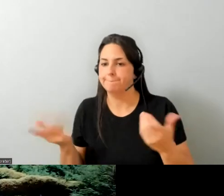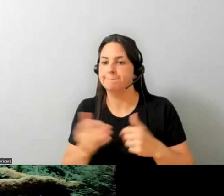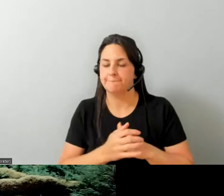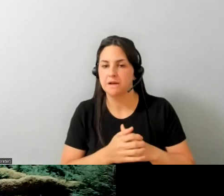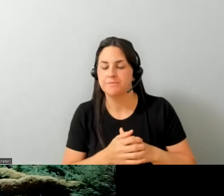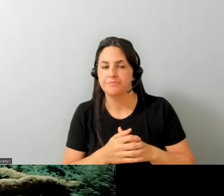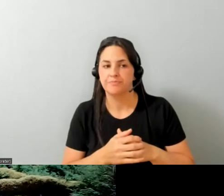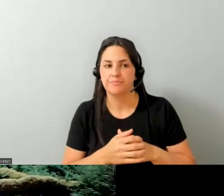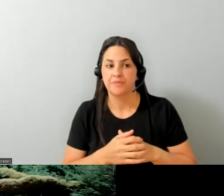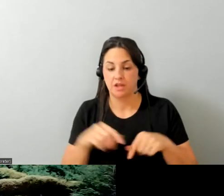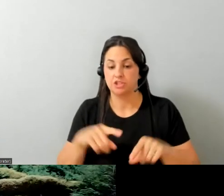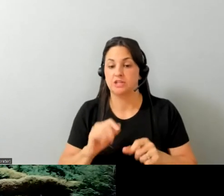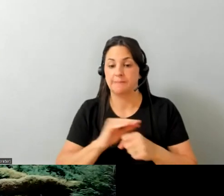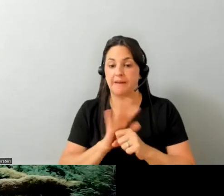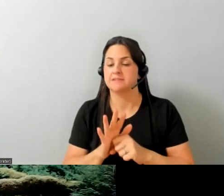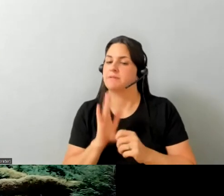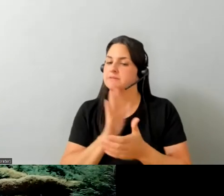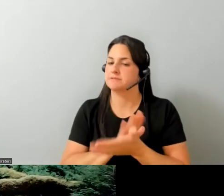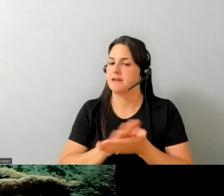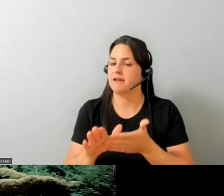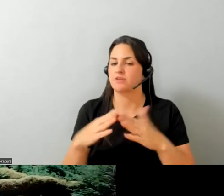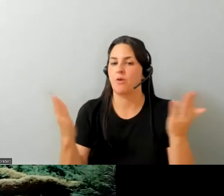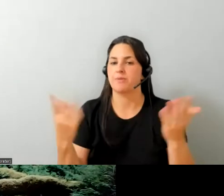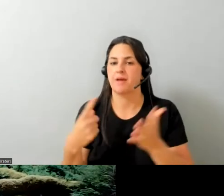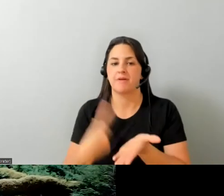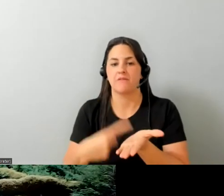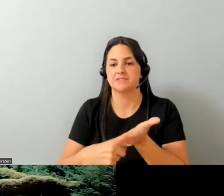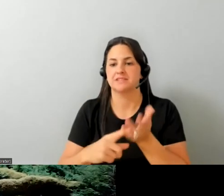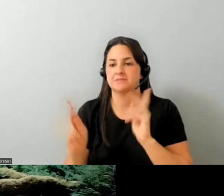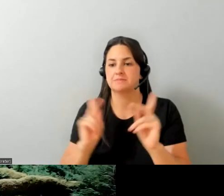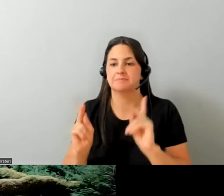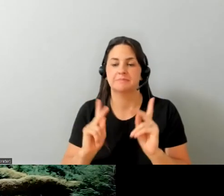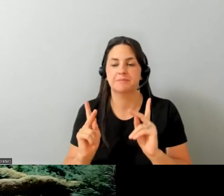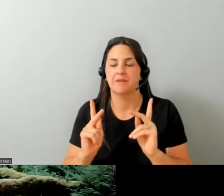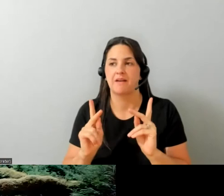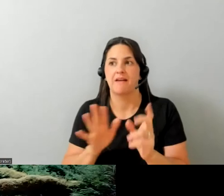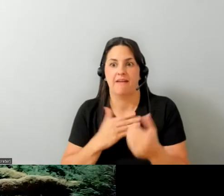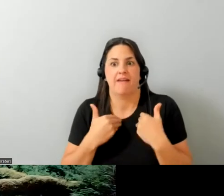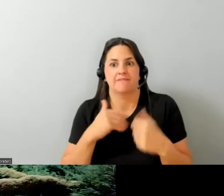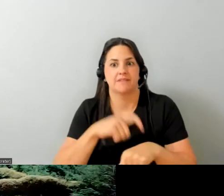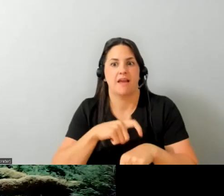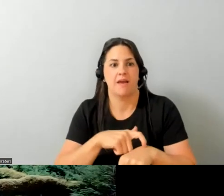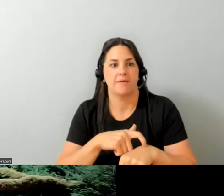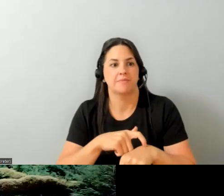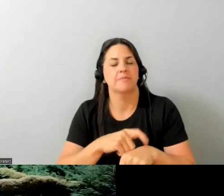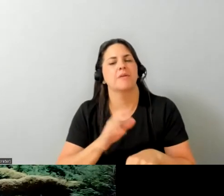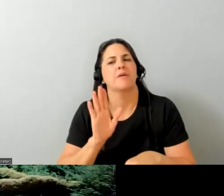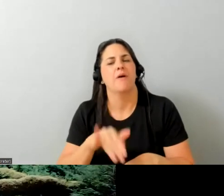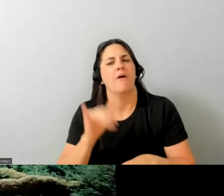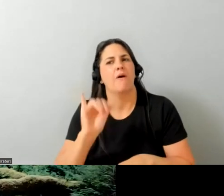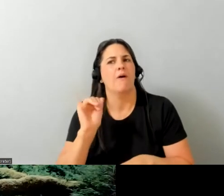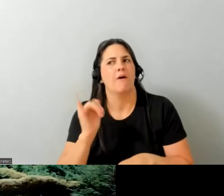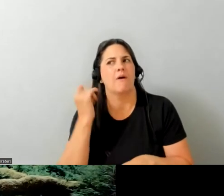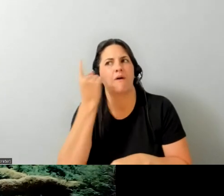to get into some conversations with people who frankly had time and we're thinking ahead to how am i going to solve some of these issues uh